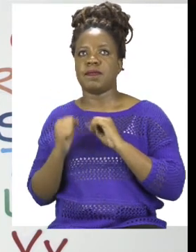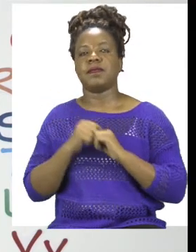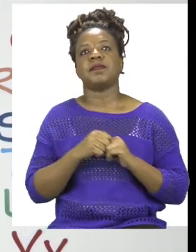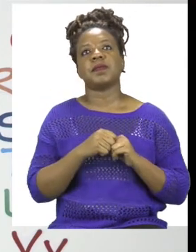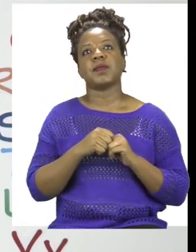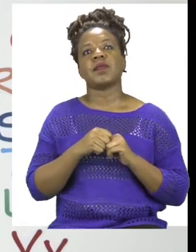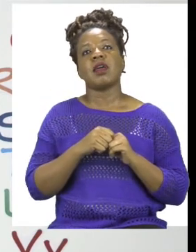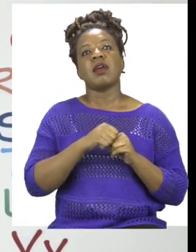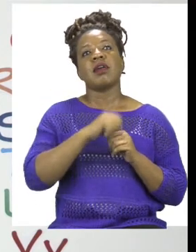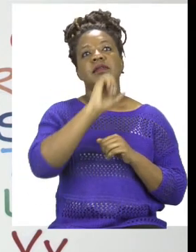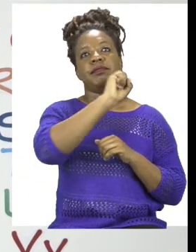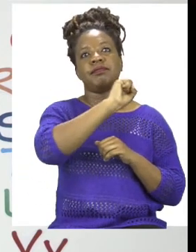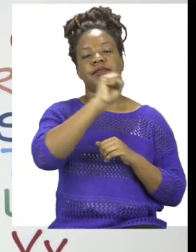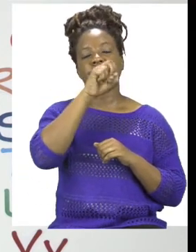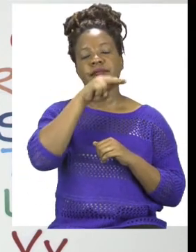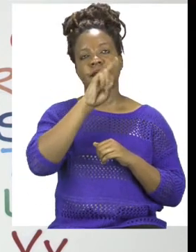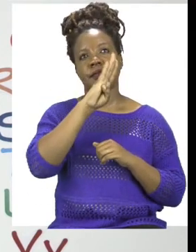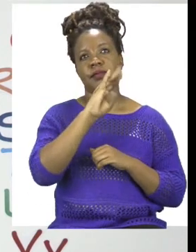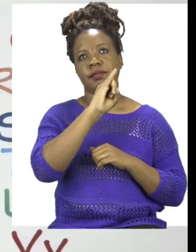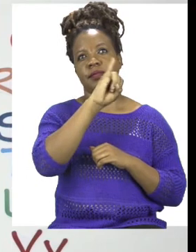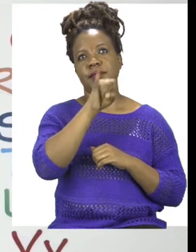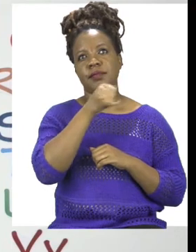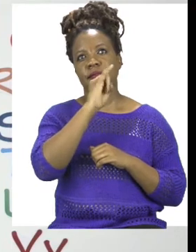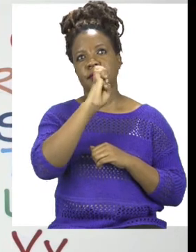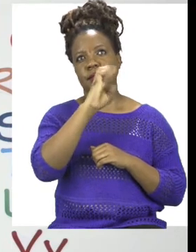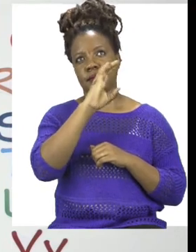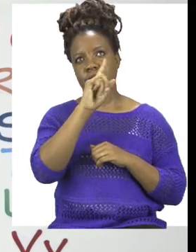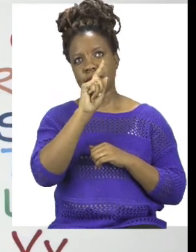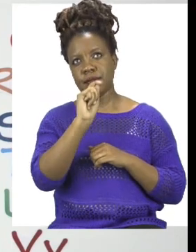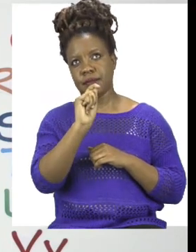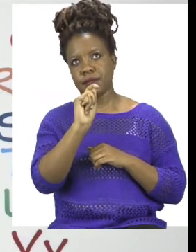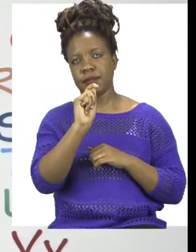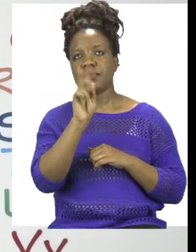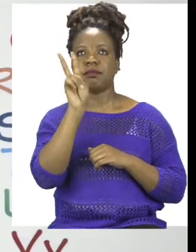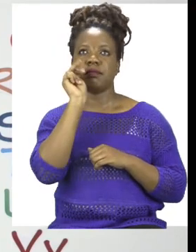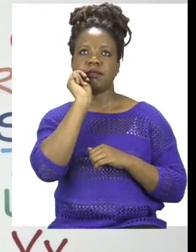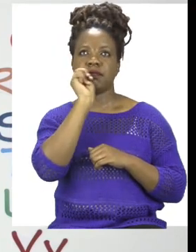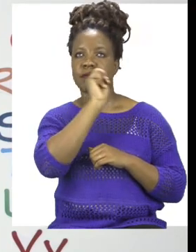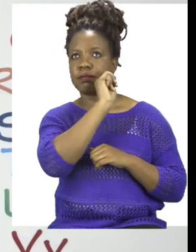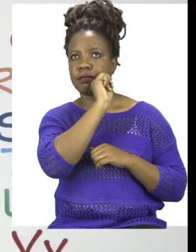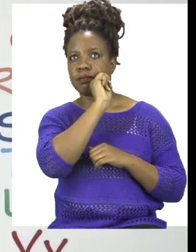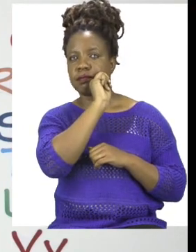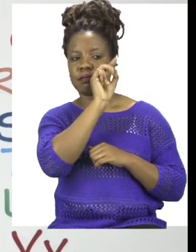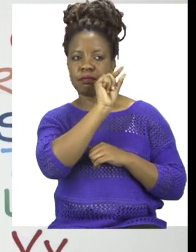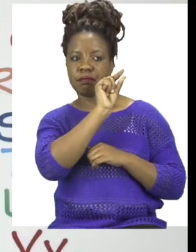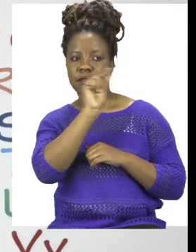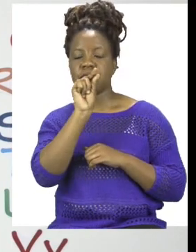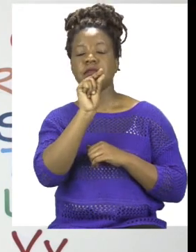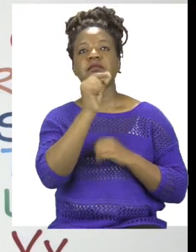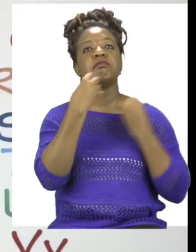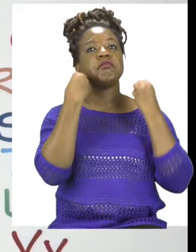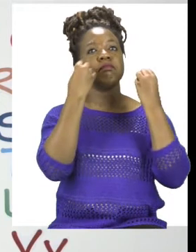a plural noun which means two or many, that means our verb will not